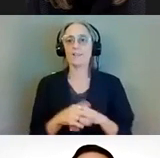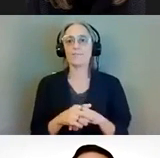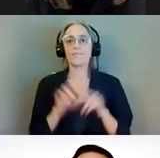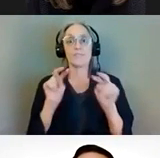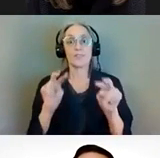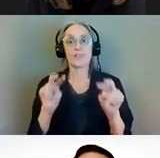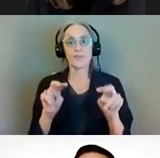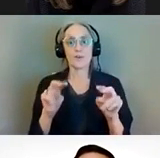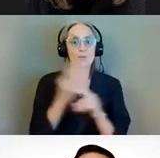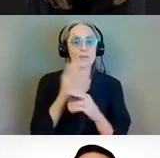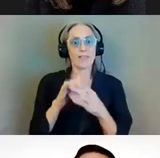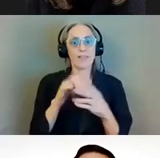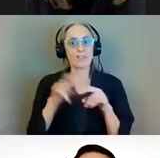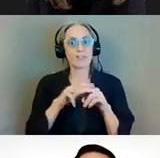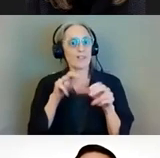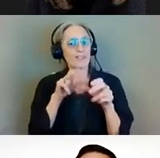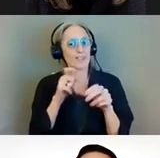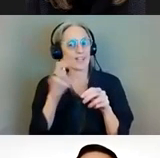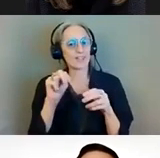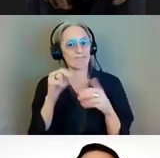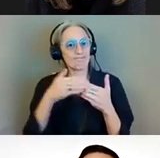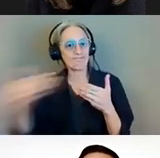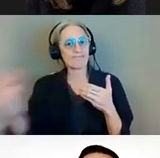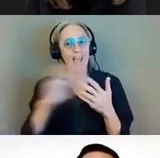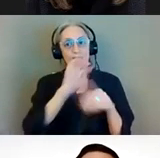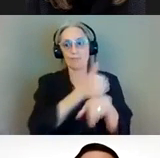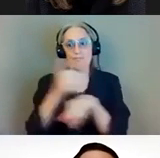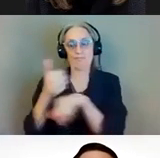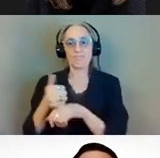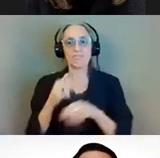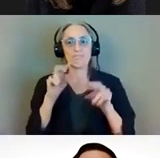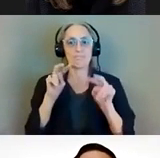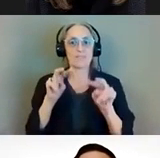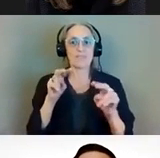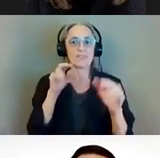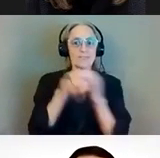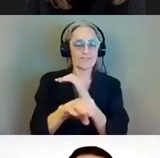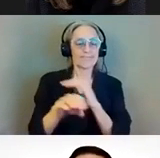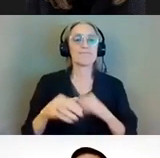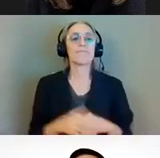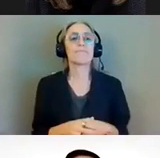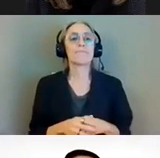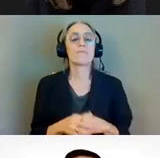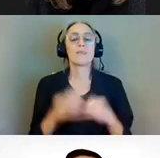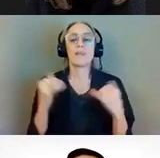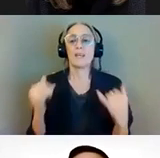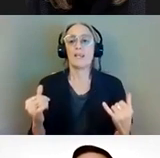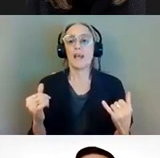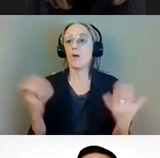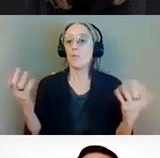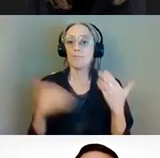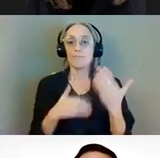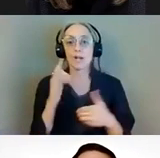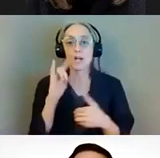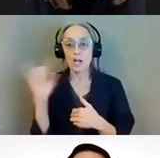wait to use these stations once completed. So we're going to learn a little bit more now on how we are going to get to that point of